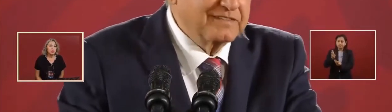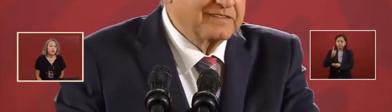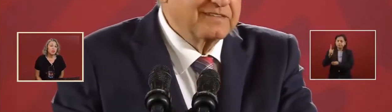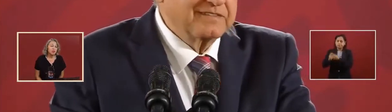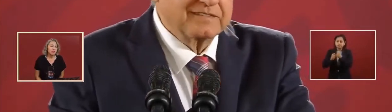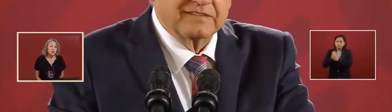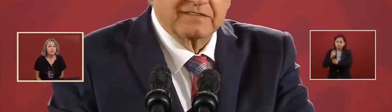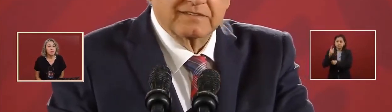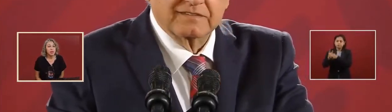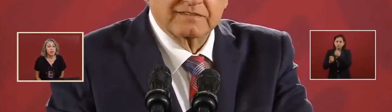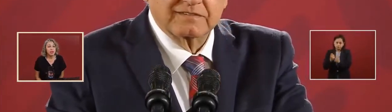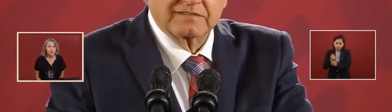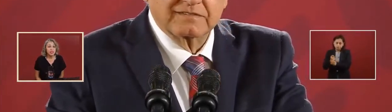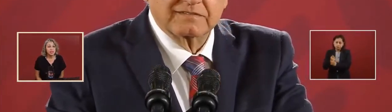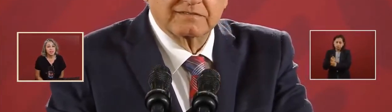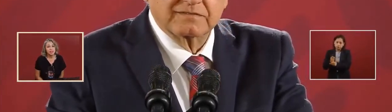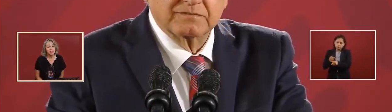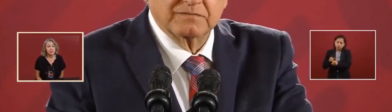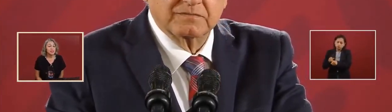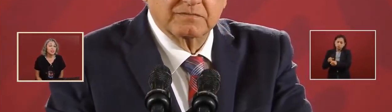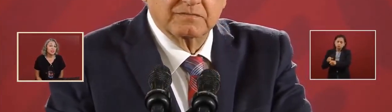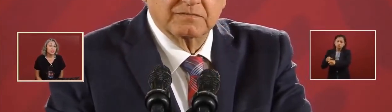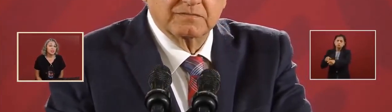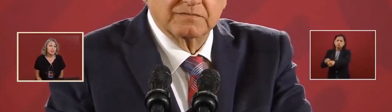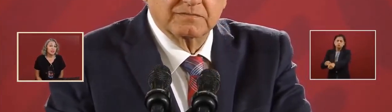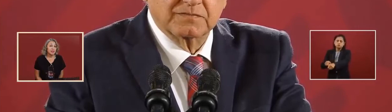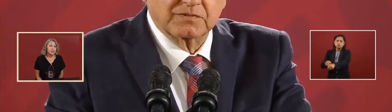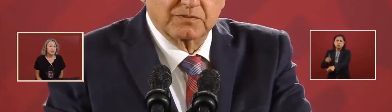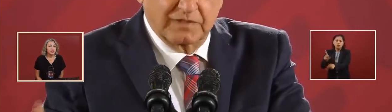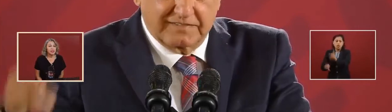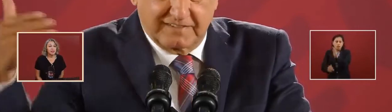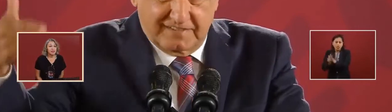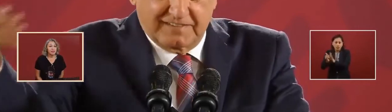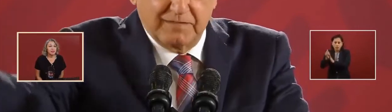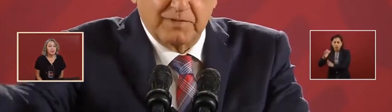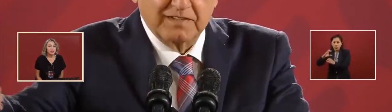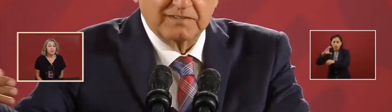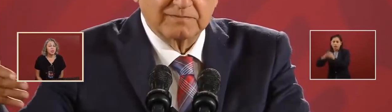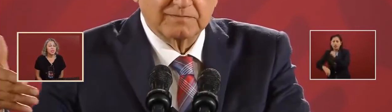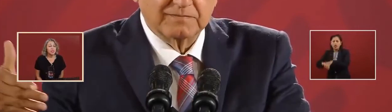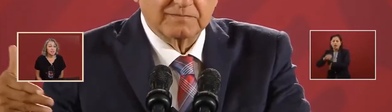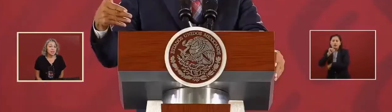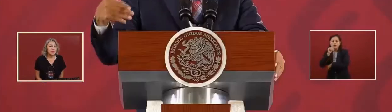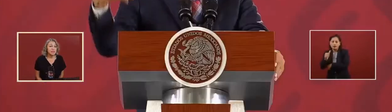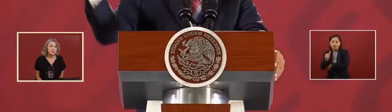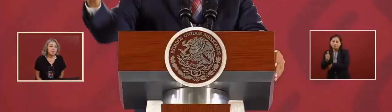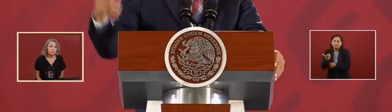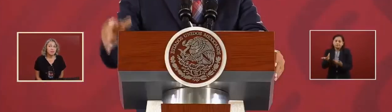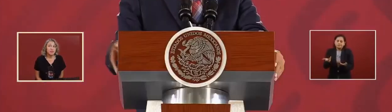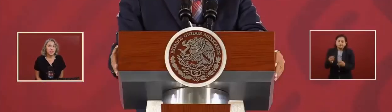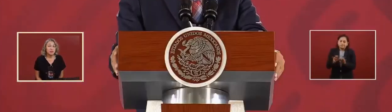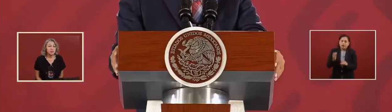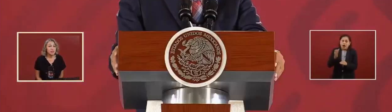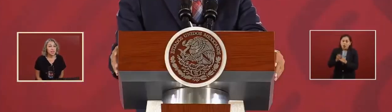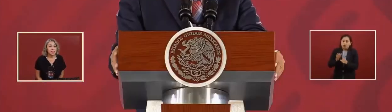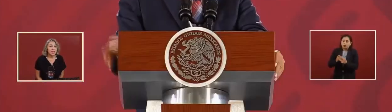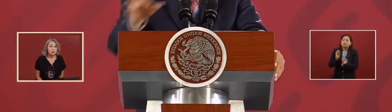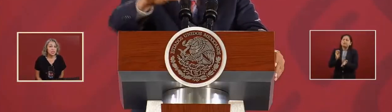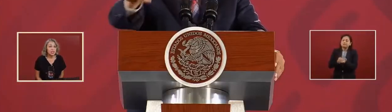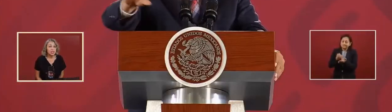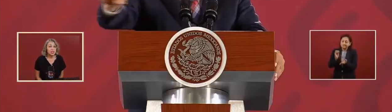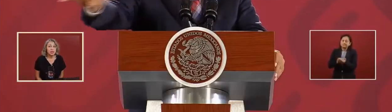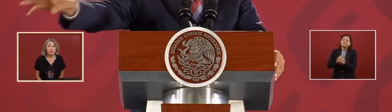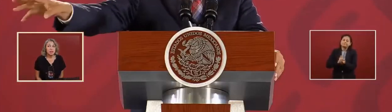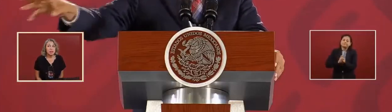with this system that they established during the